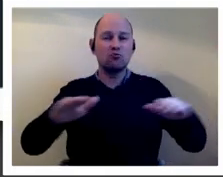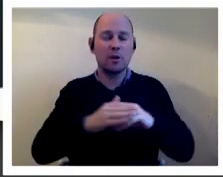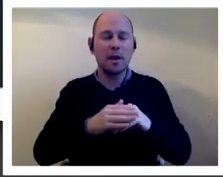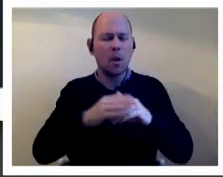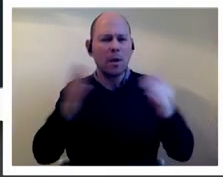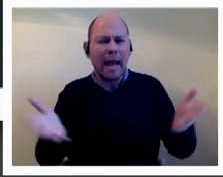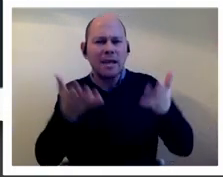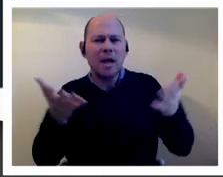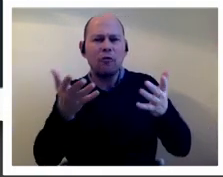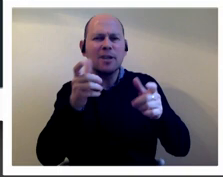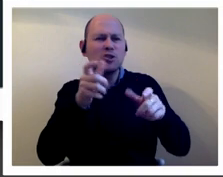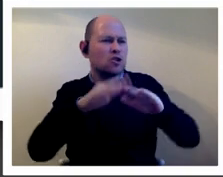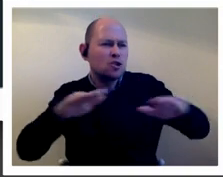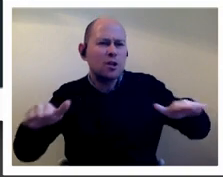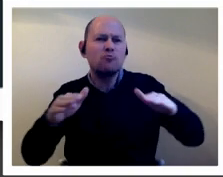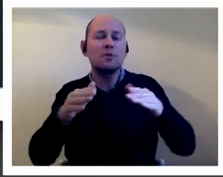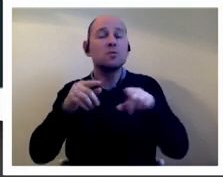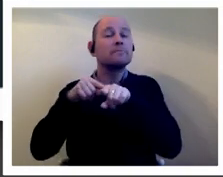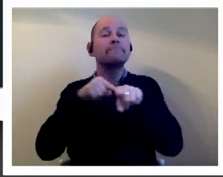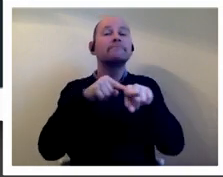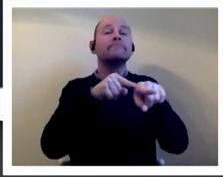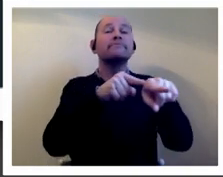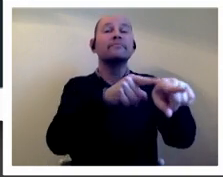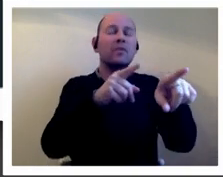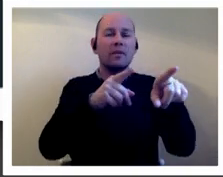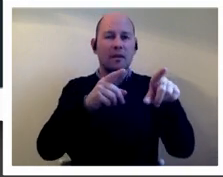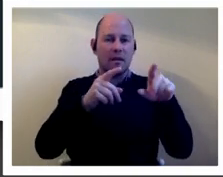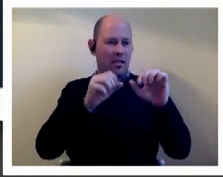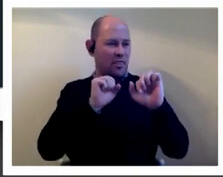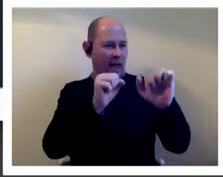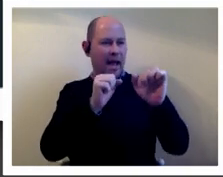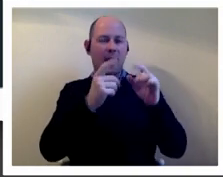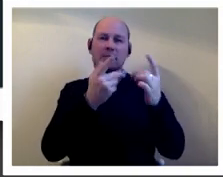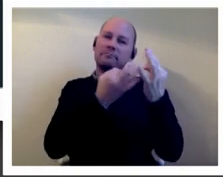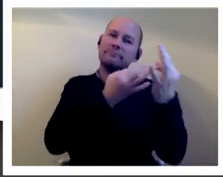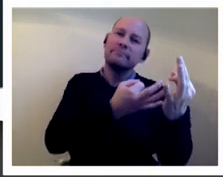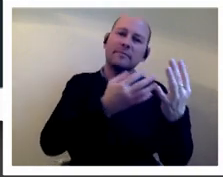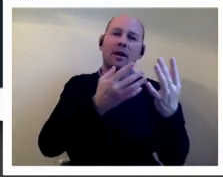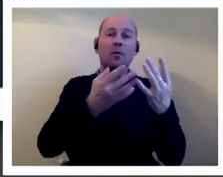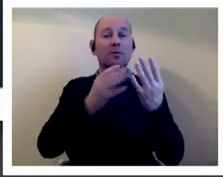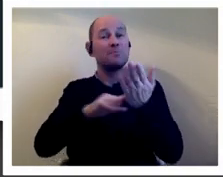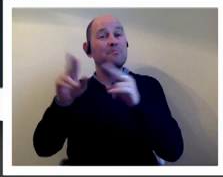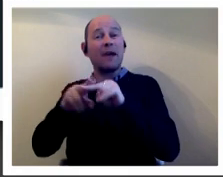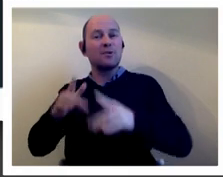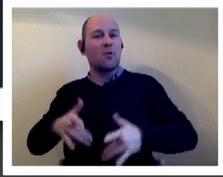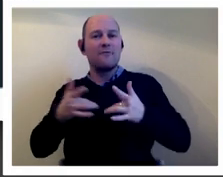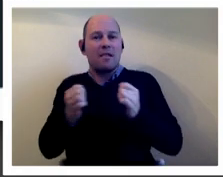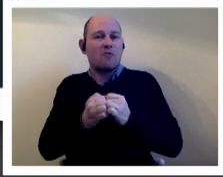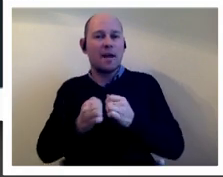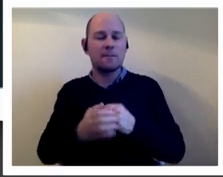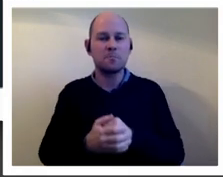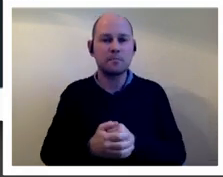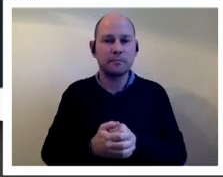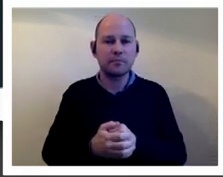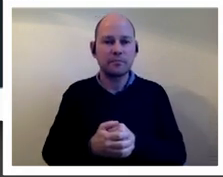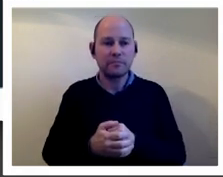pursue a path and most responsible parents do not believe is right so on february 7 2000 the lords voted